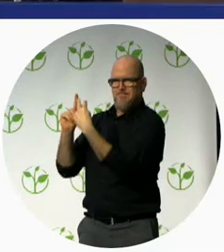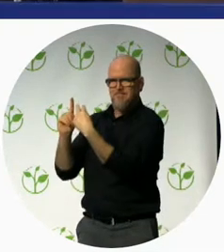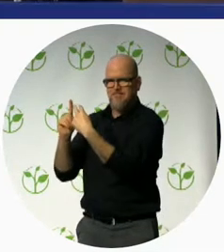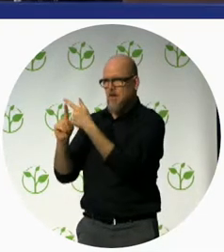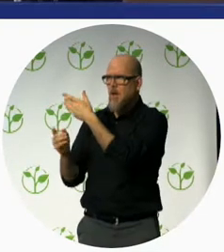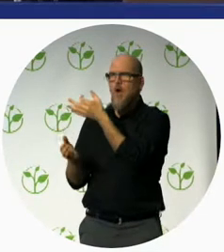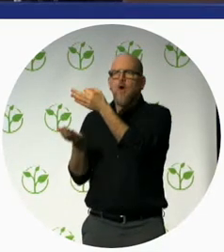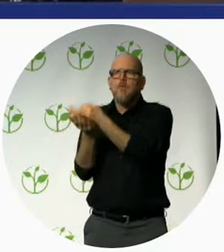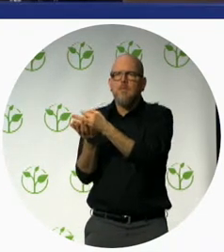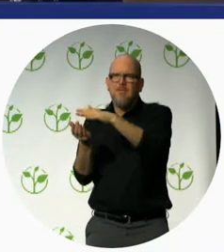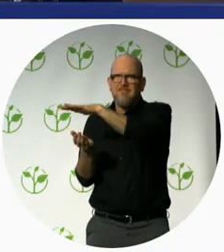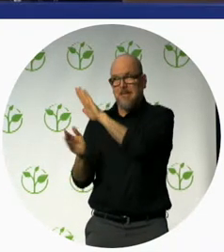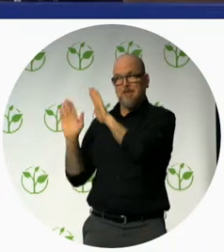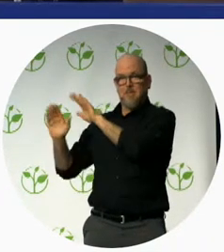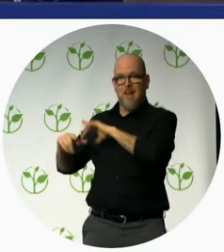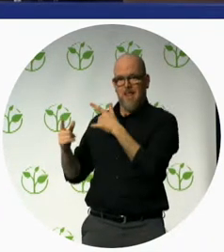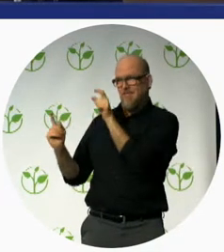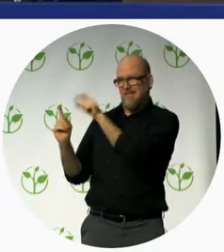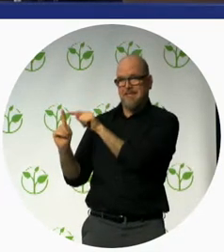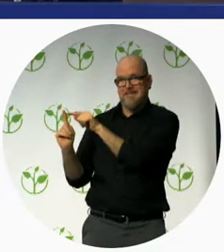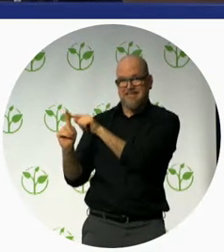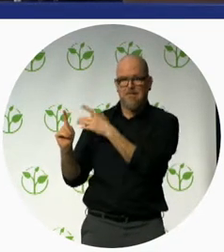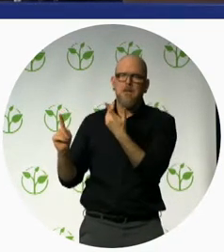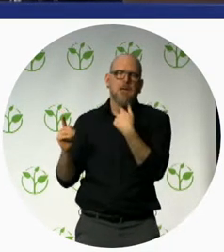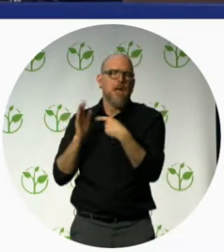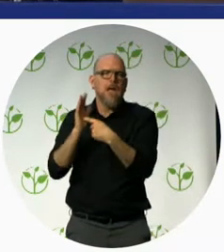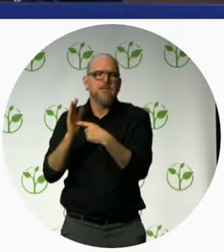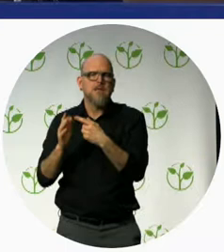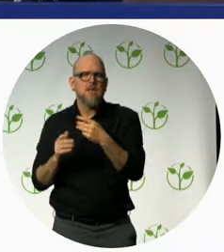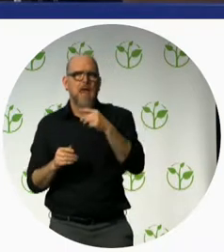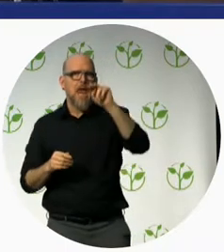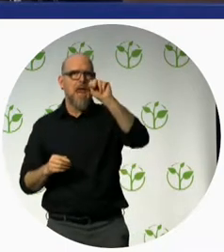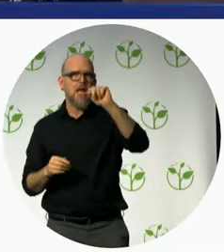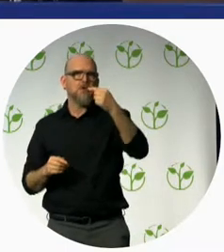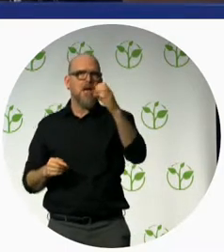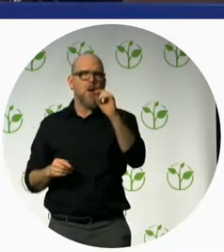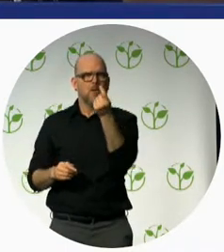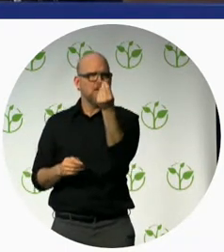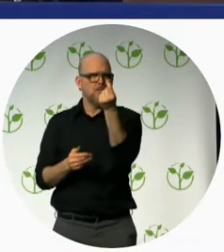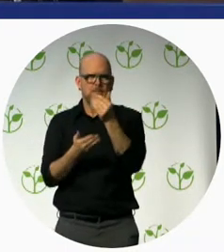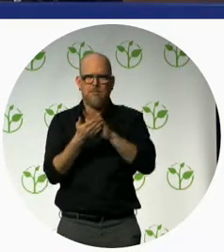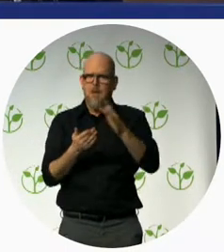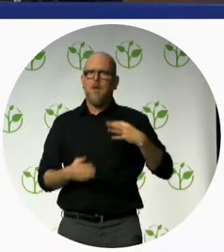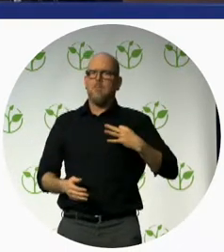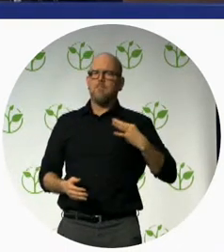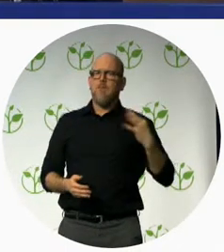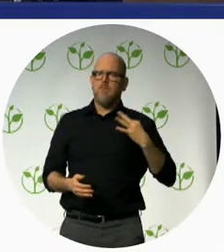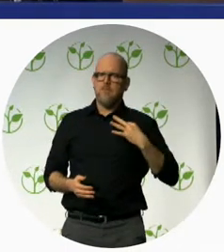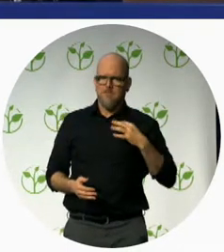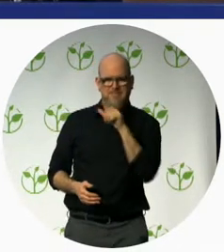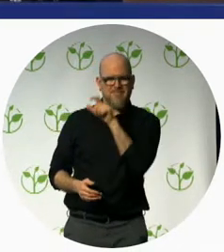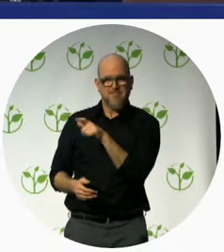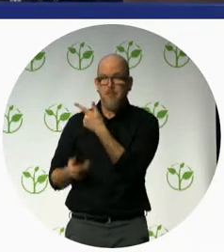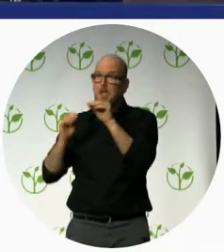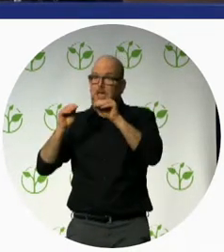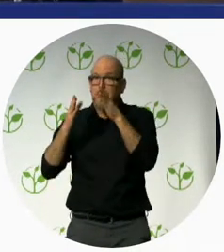social role that can be NGO workers working in that area religious leaders, school teachers, local elected